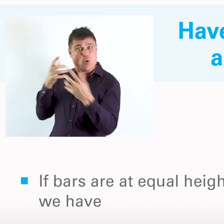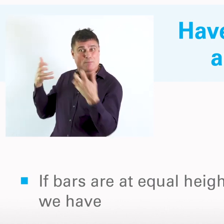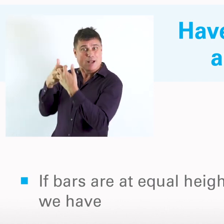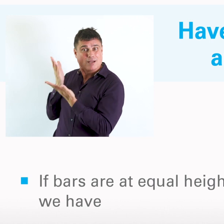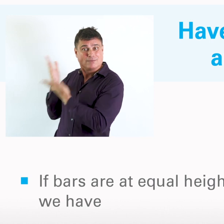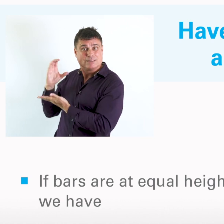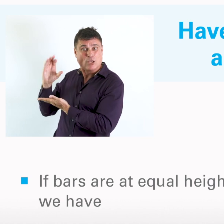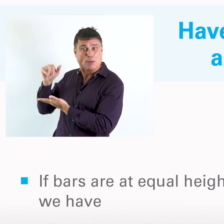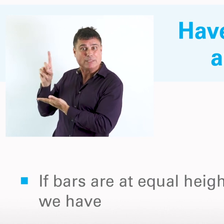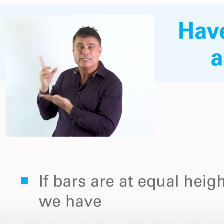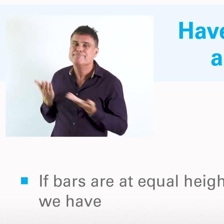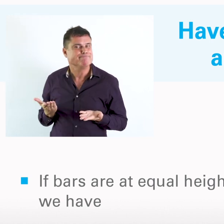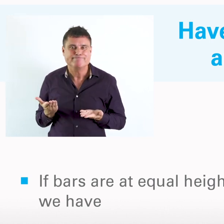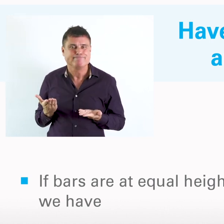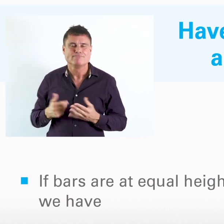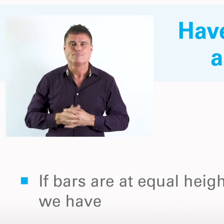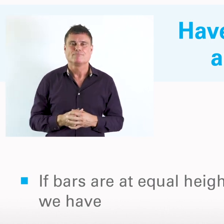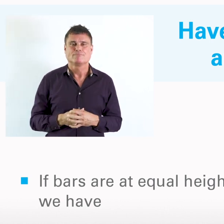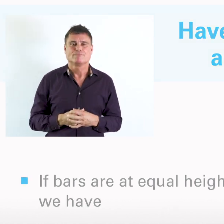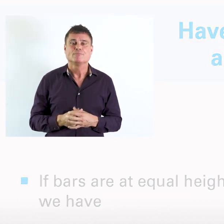then we haven't met our objectives.